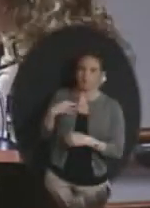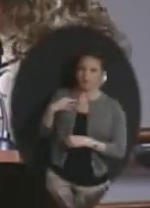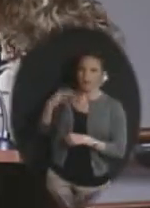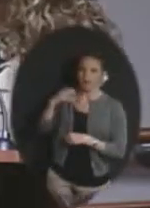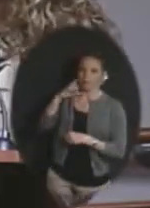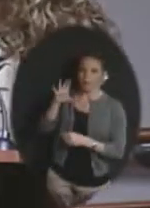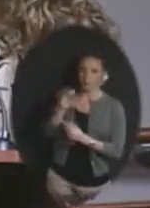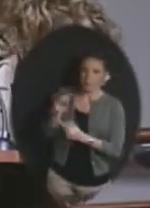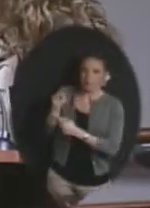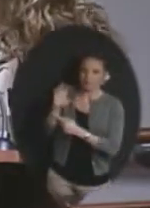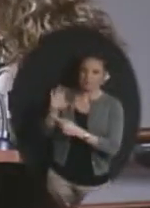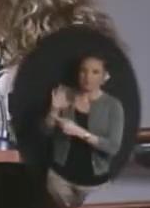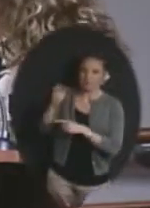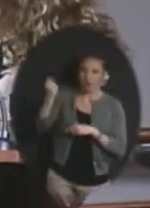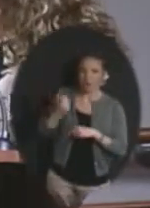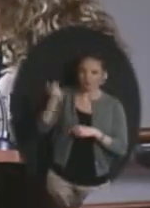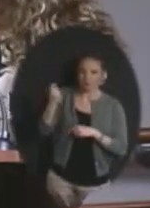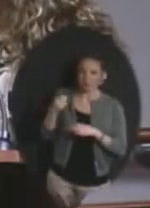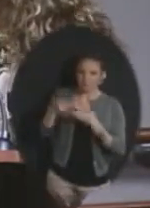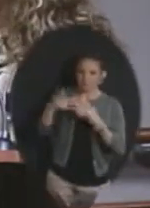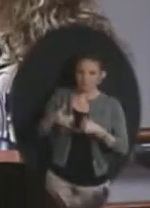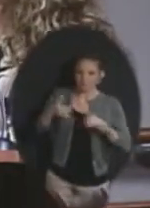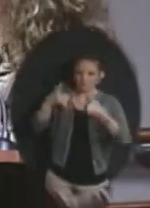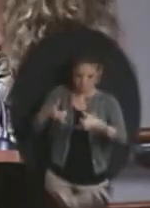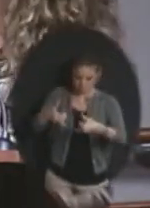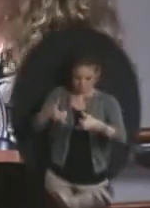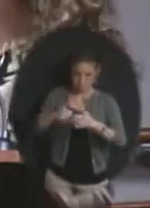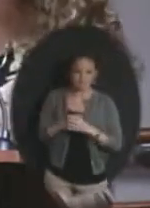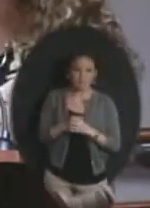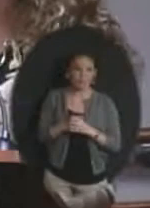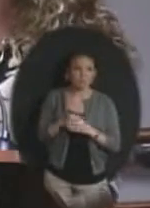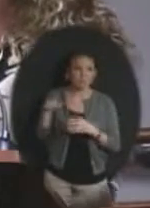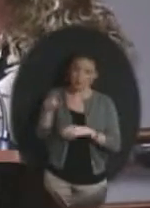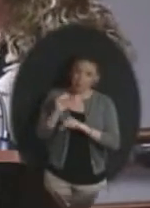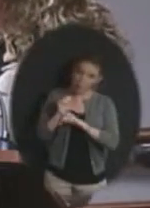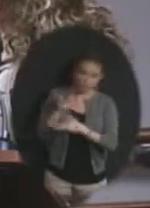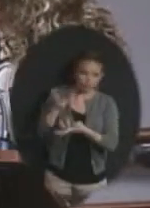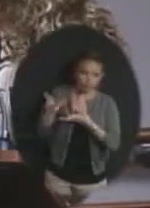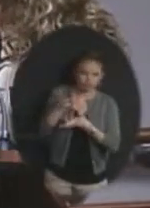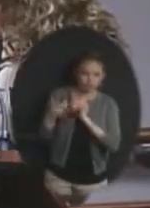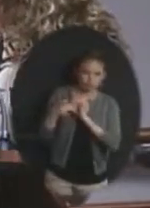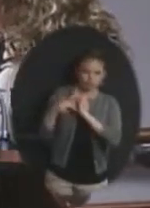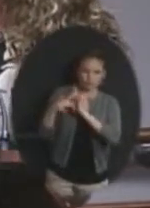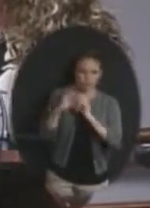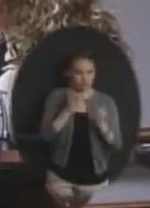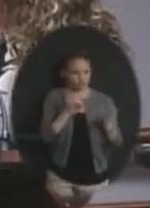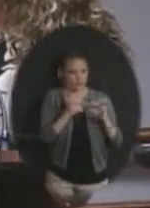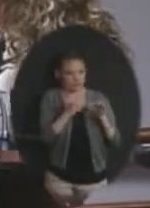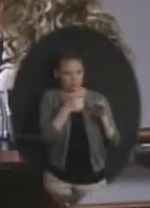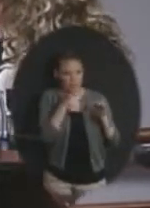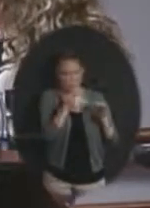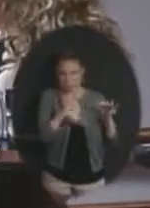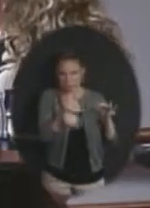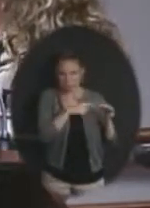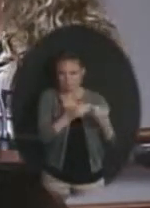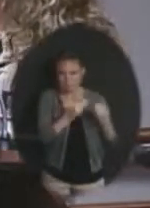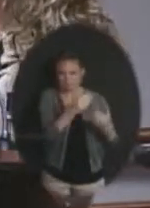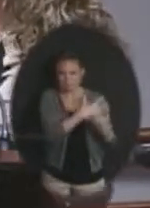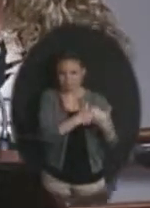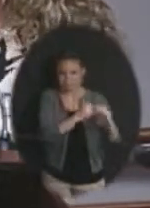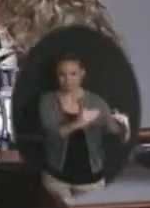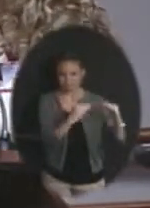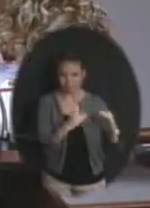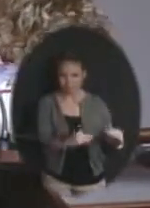scholarships. The Medical Center has always worked hand-in-hand with the district to serve those families with economic challenges. In August,